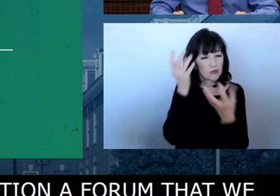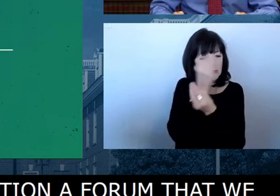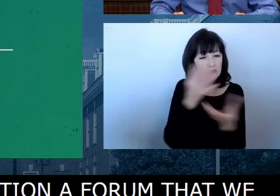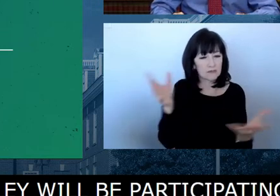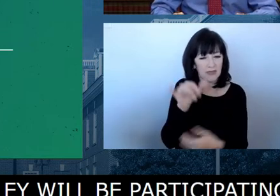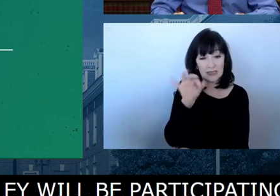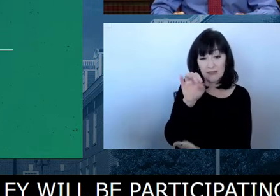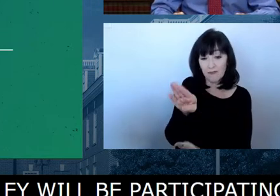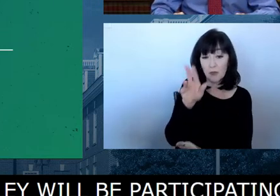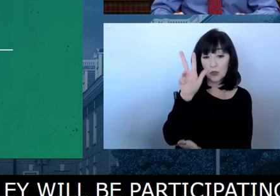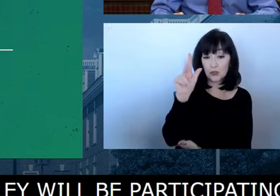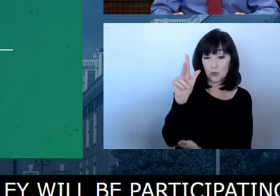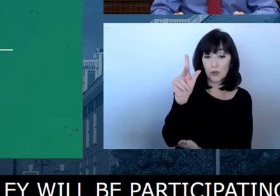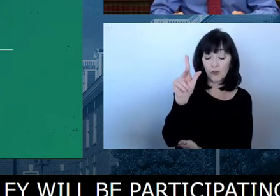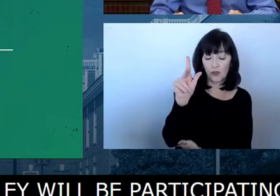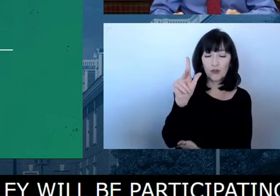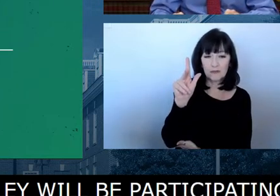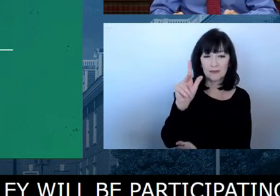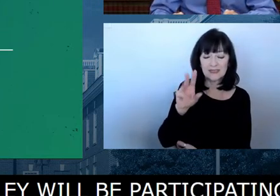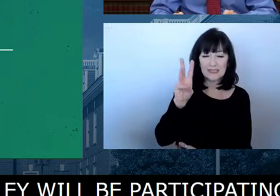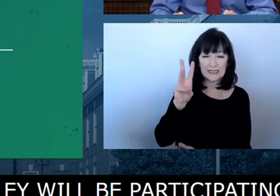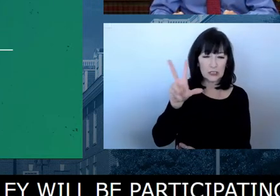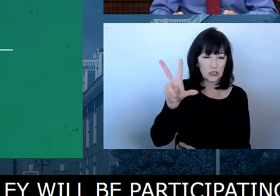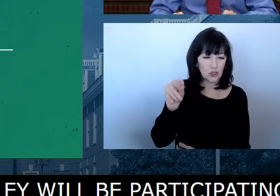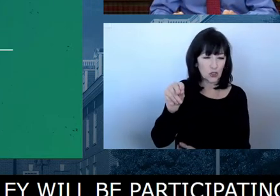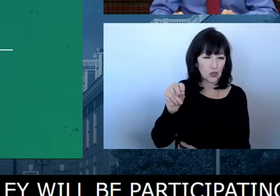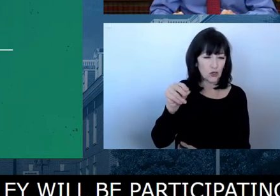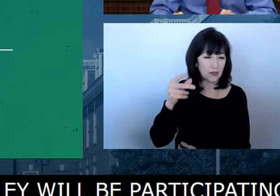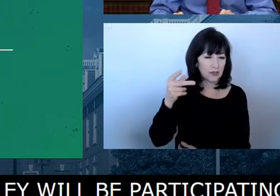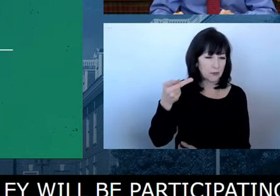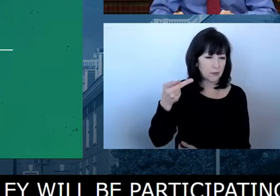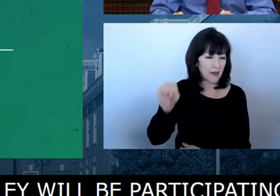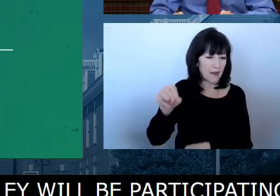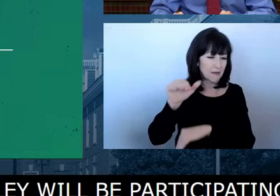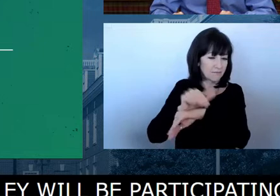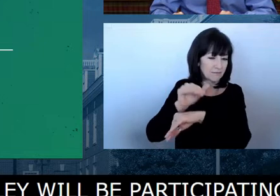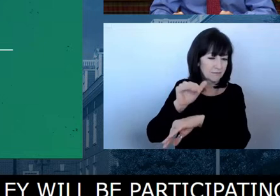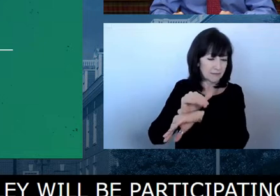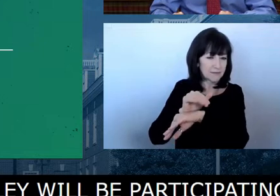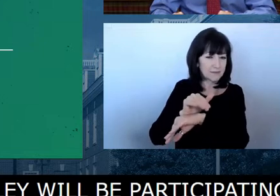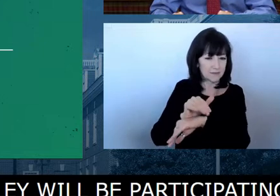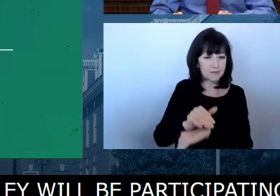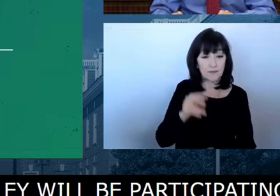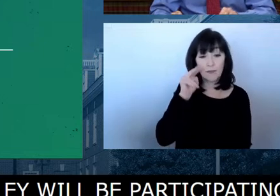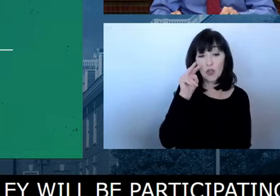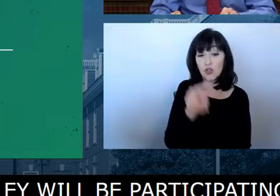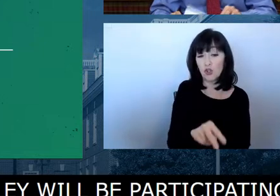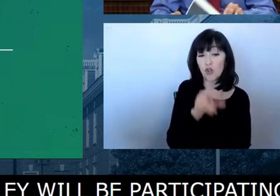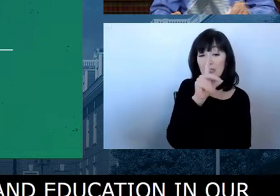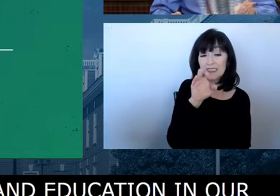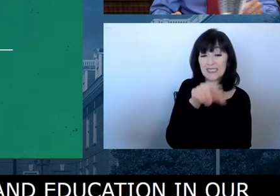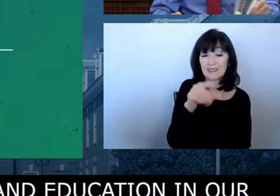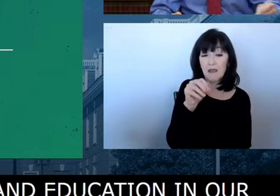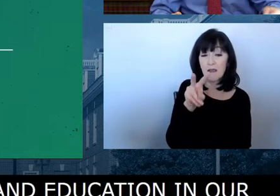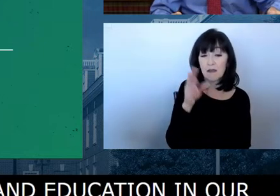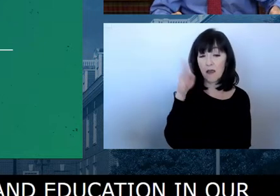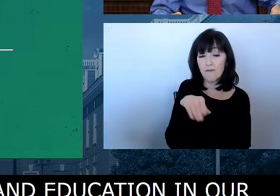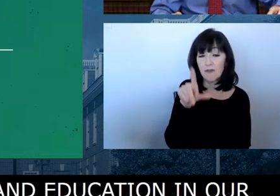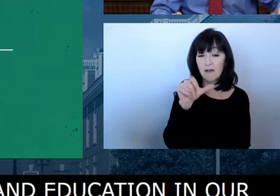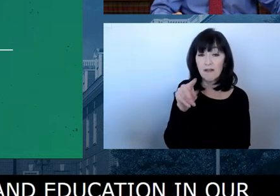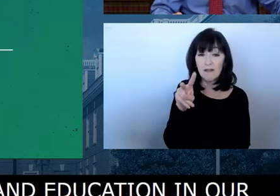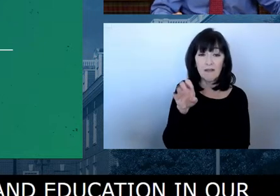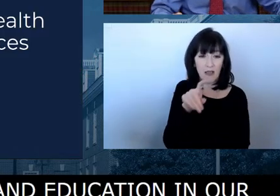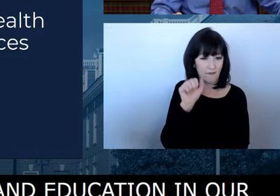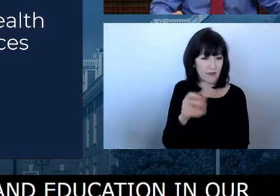23rd at 6.30 p.m. de.gov slash live. Next